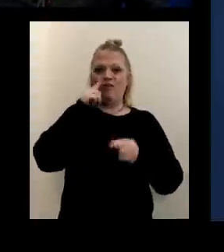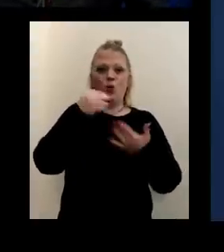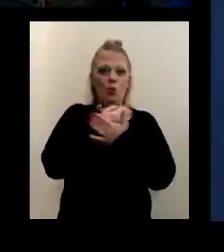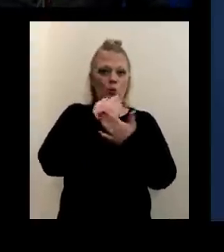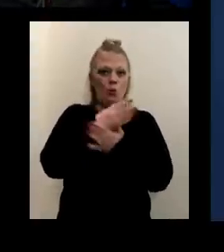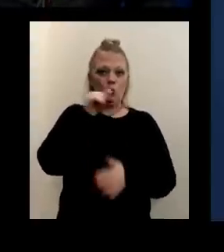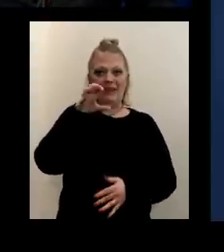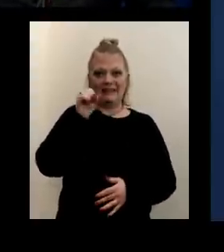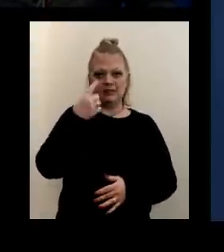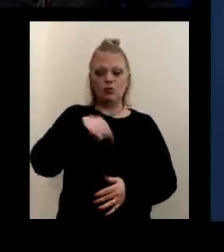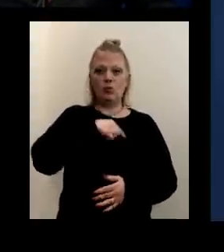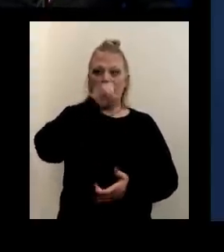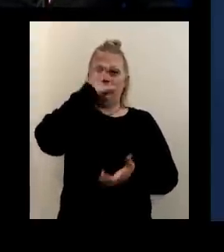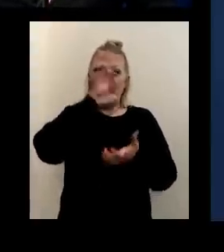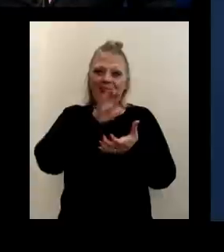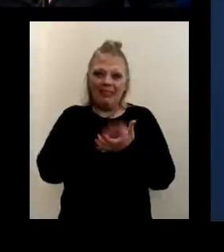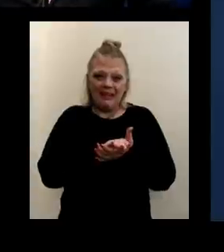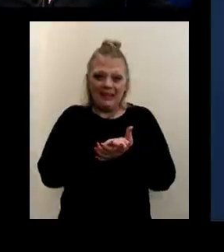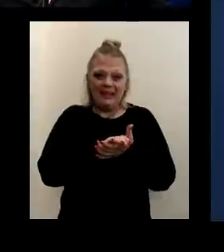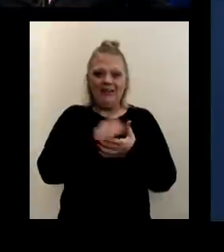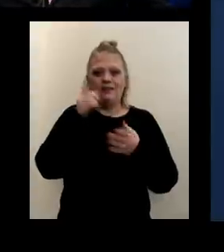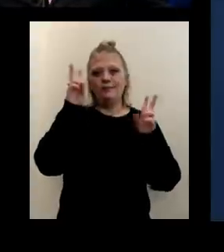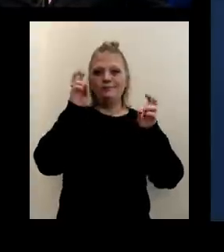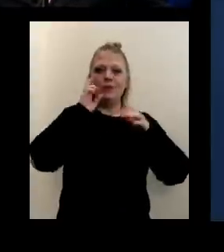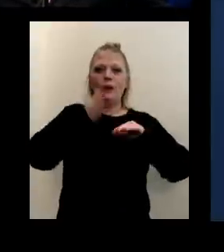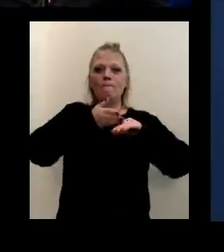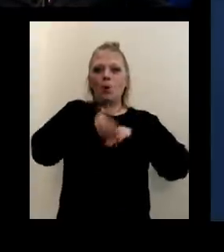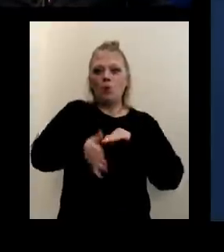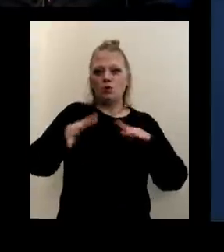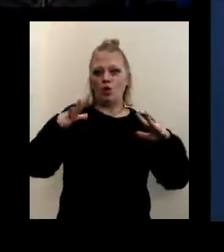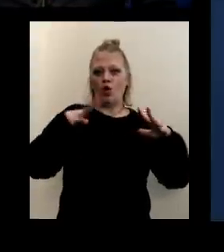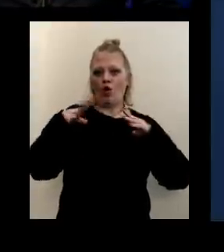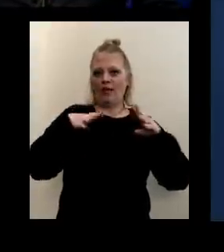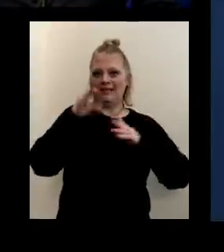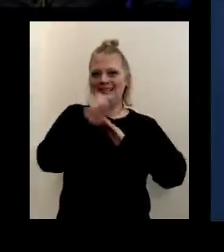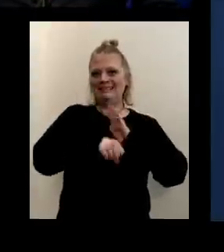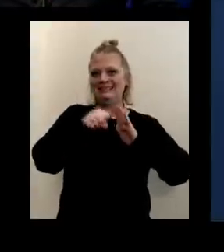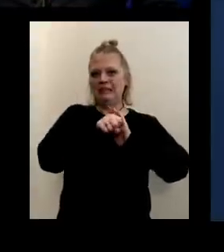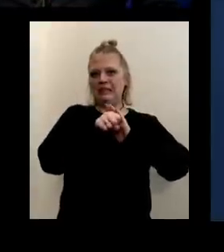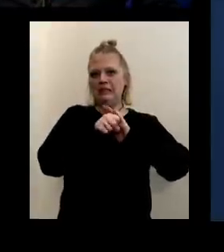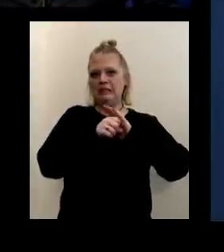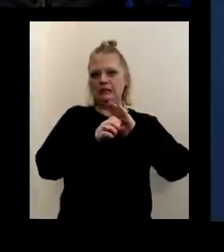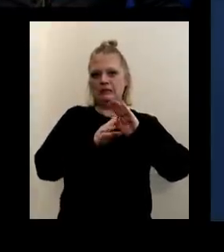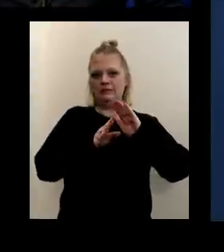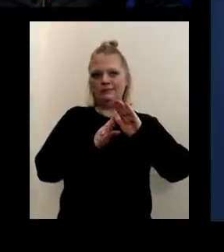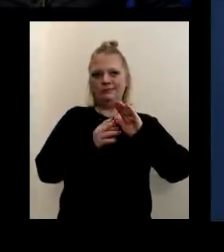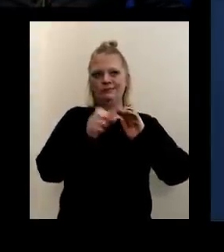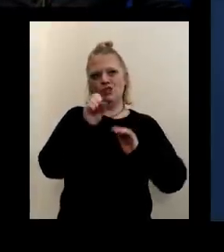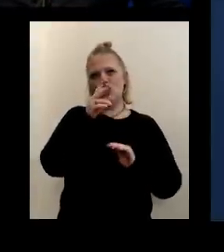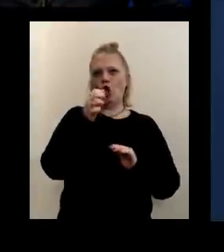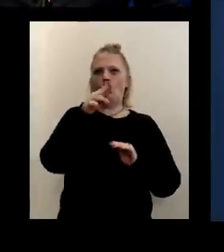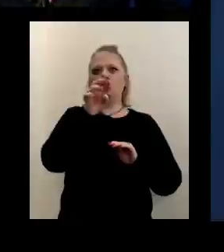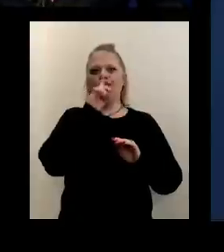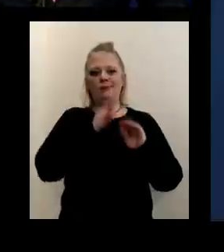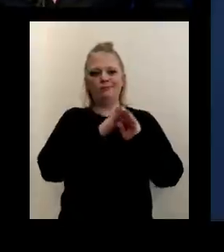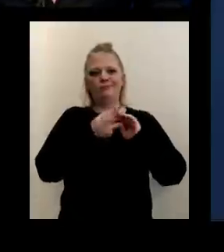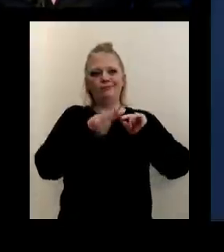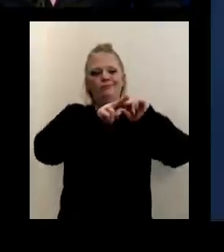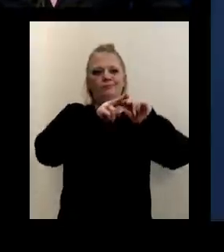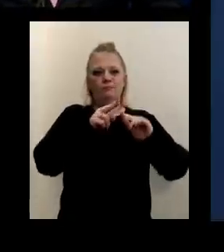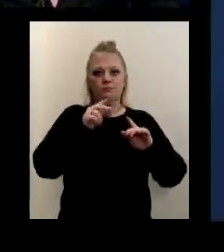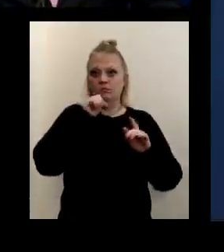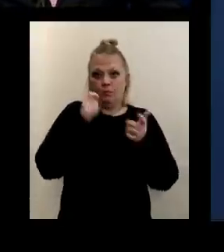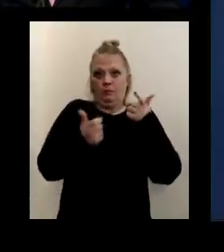We believe that this is part of a post-holiday season surge. We haven't seen a huge surge, which is a good thing, but we do